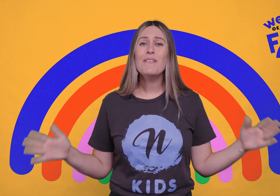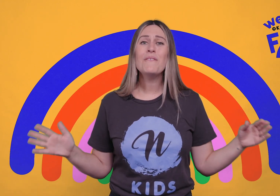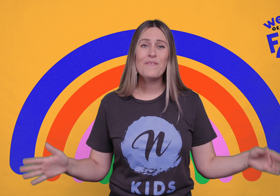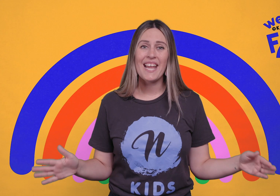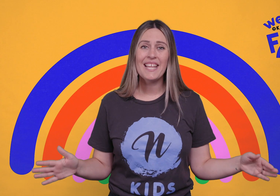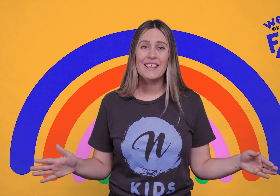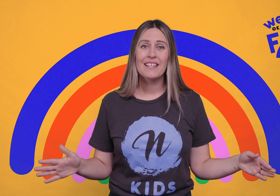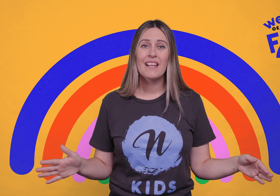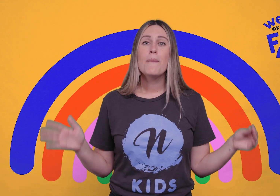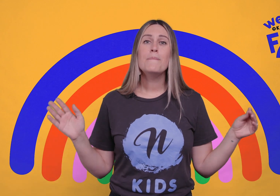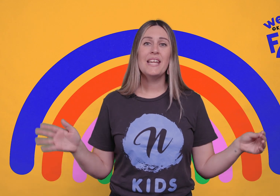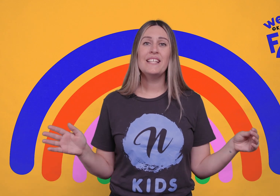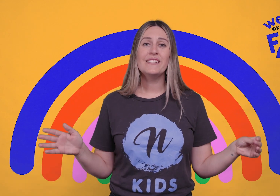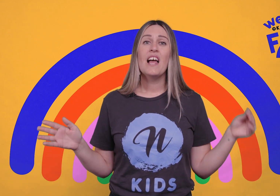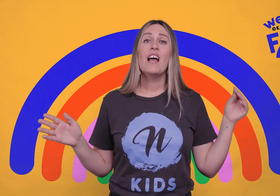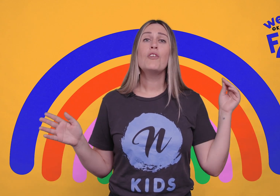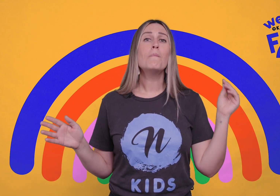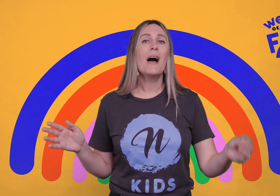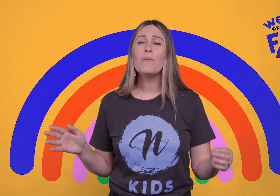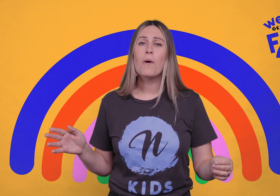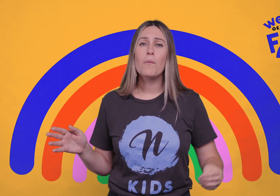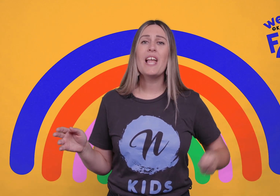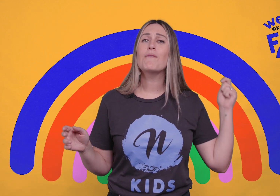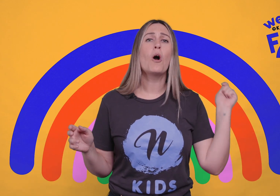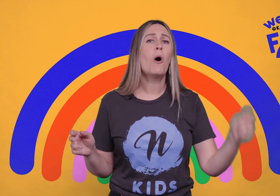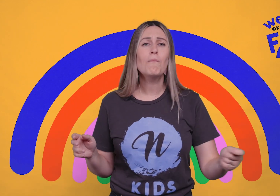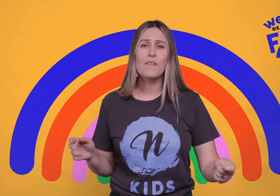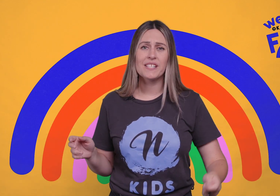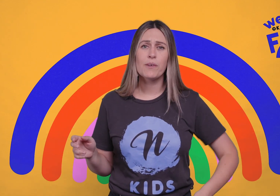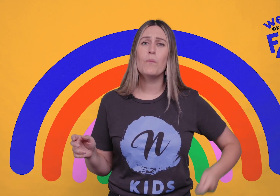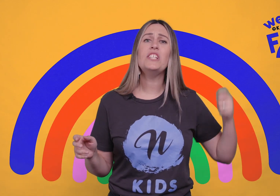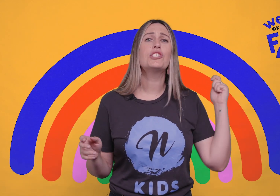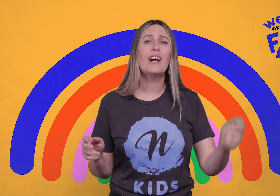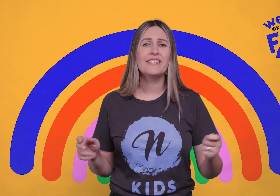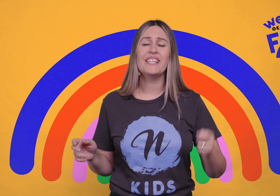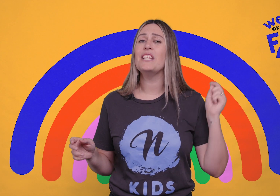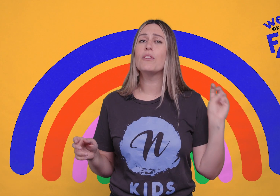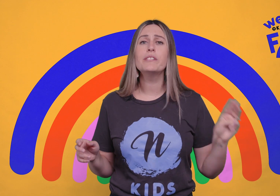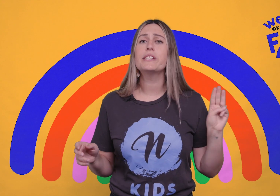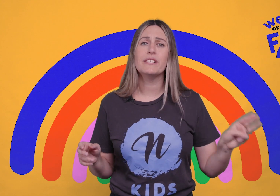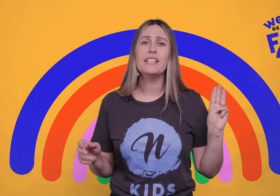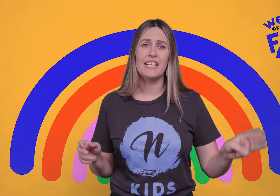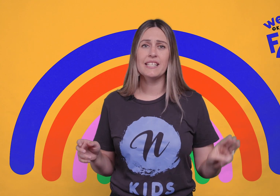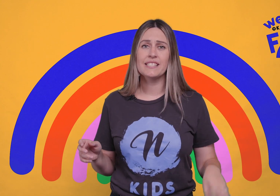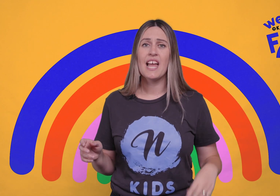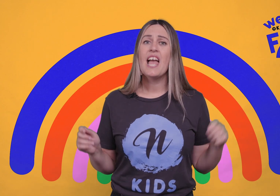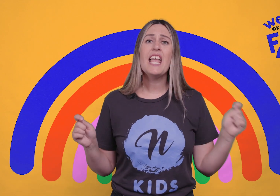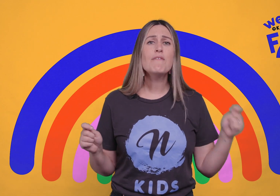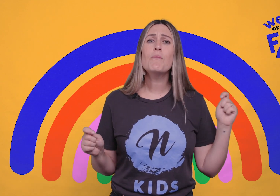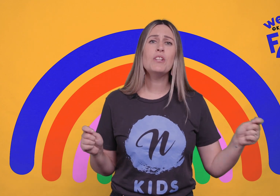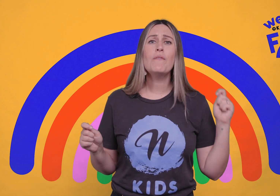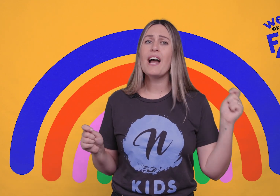Having faith means no matter what, we have confidence, we trust in those three things.